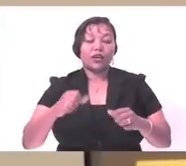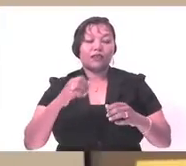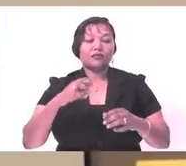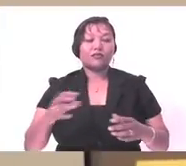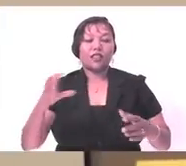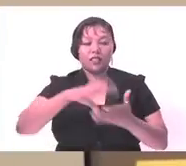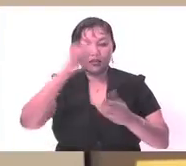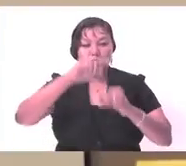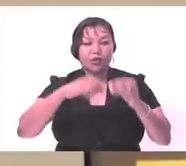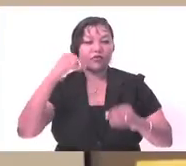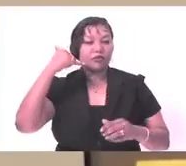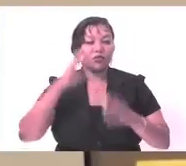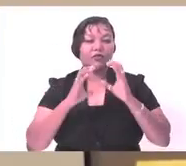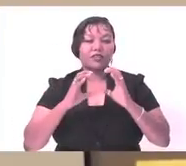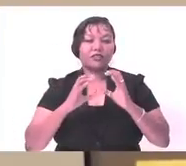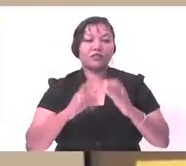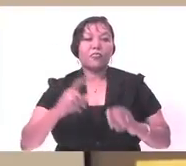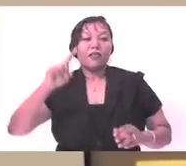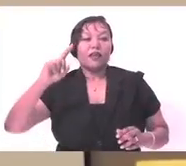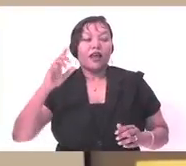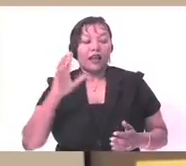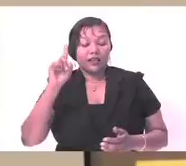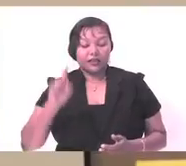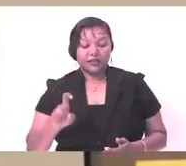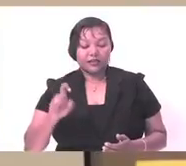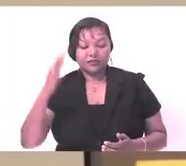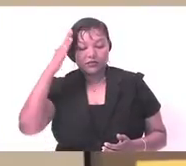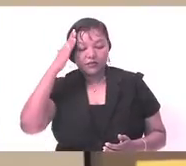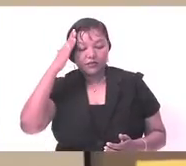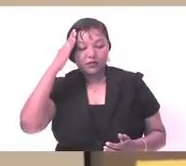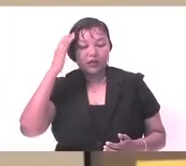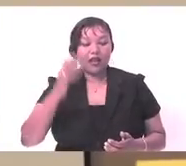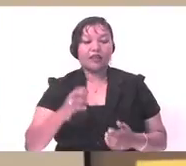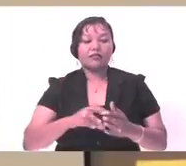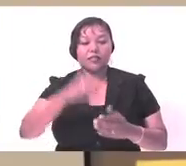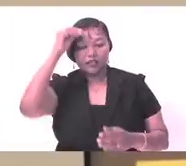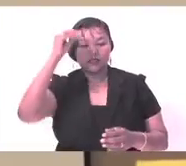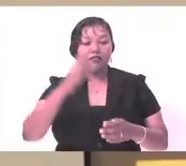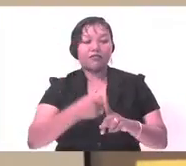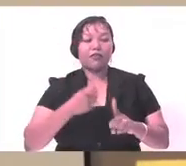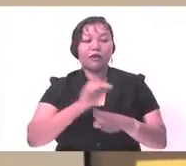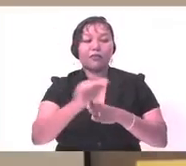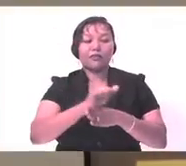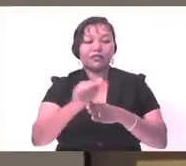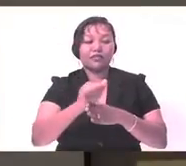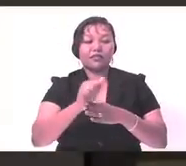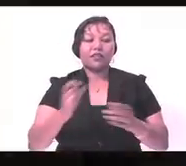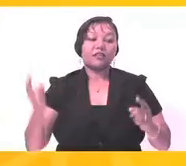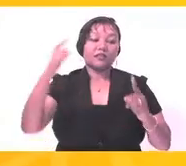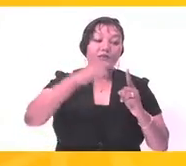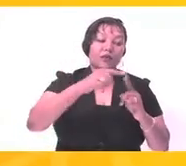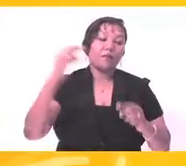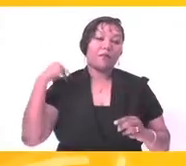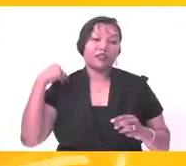education and my experience in the telecommunication sector. One which has allowed me to grow from an apprentice level straight up to the managerial level.